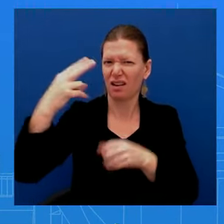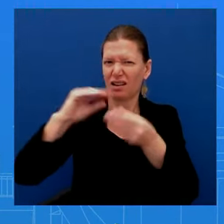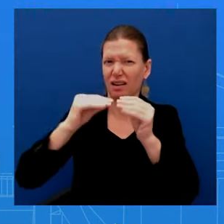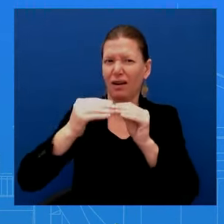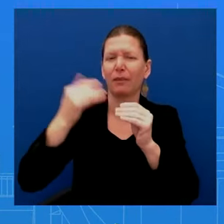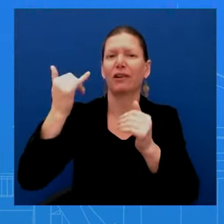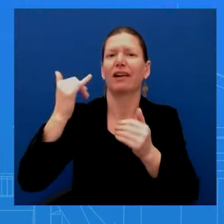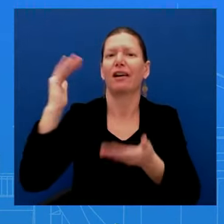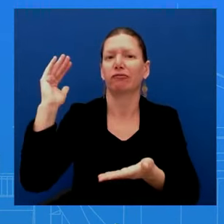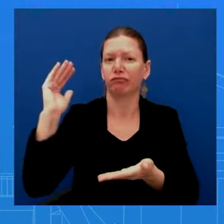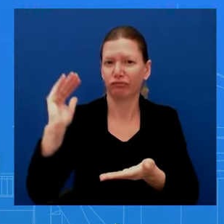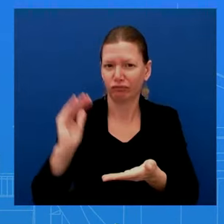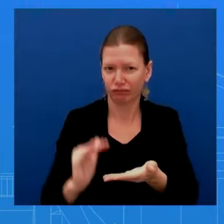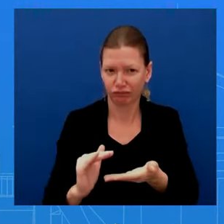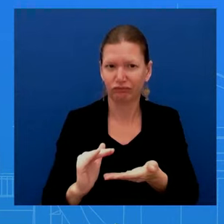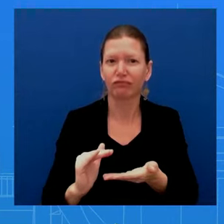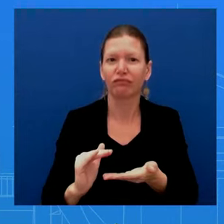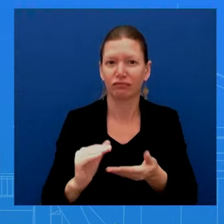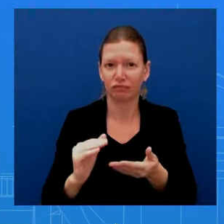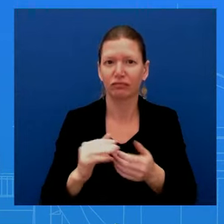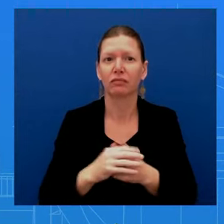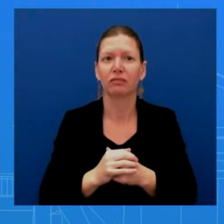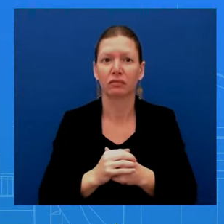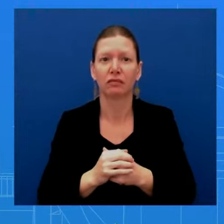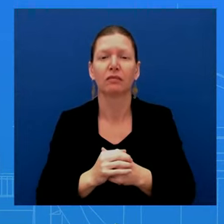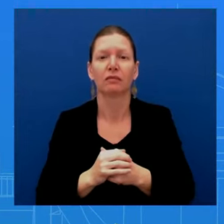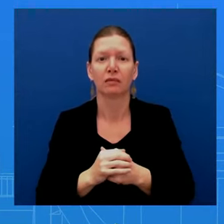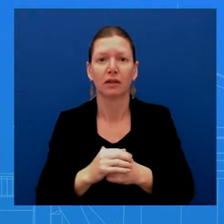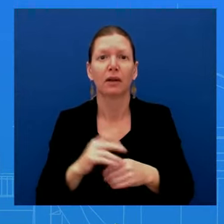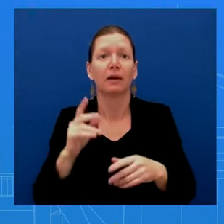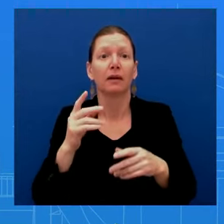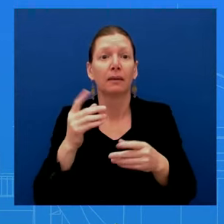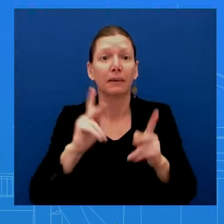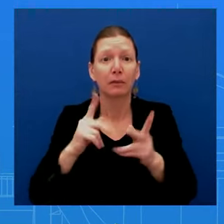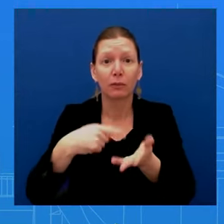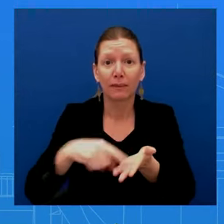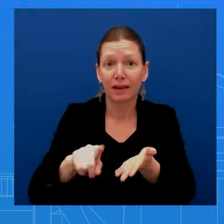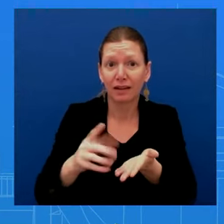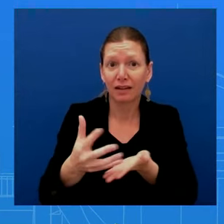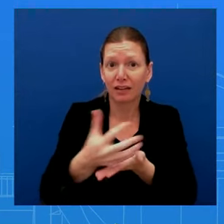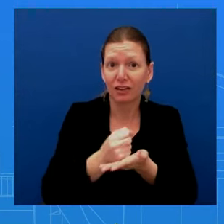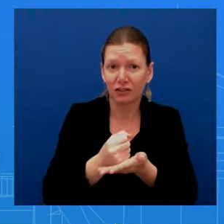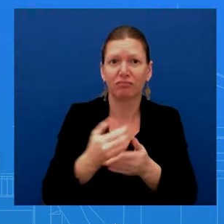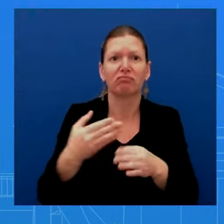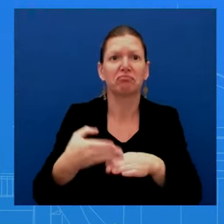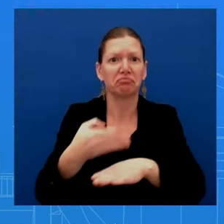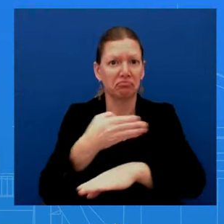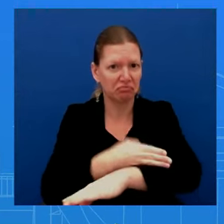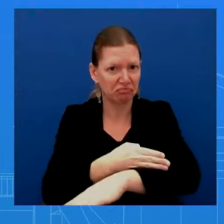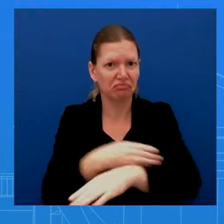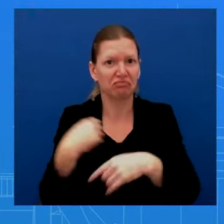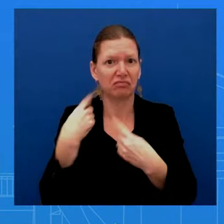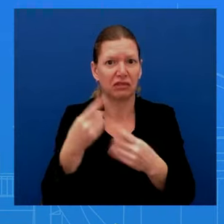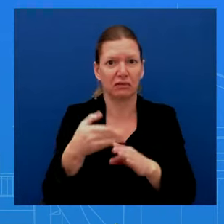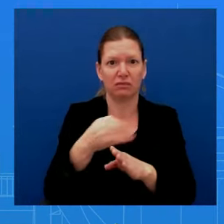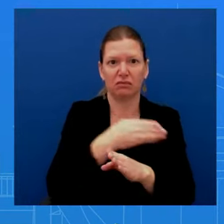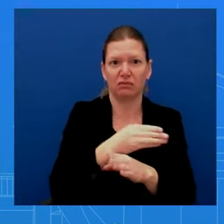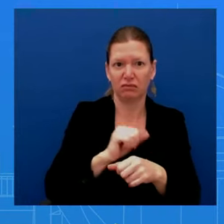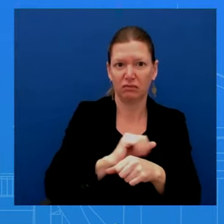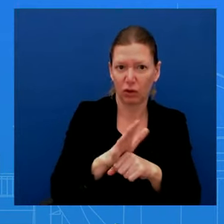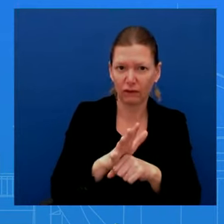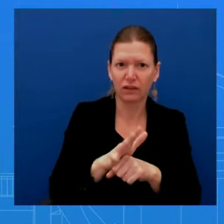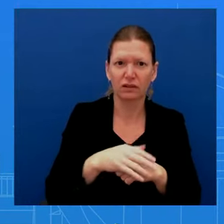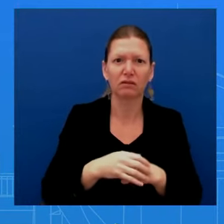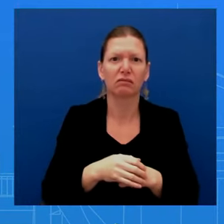up, adjusted for inflation since pre-pandemic. And small business creation is up. Those are good things. But what the